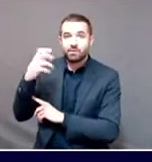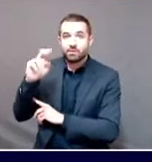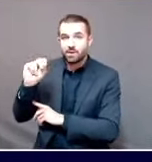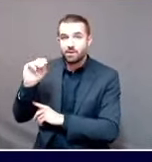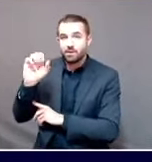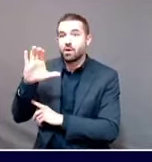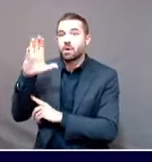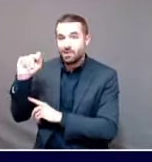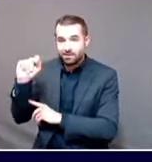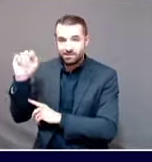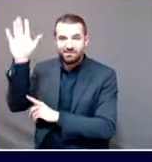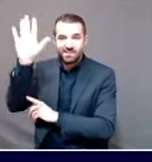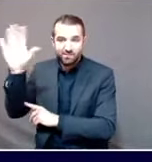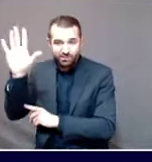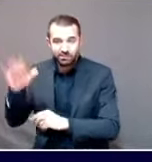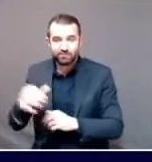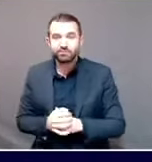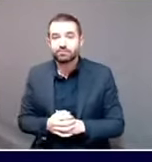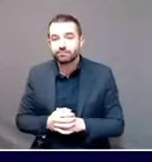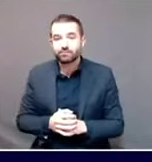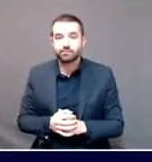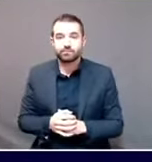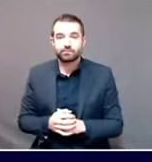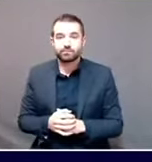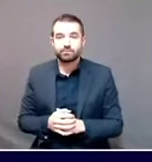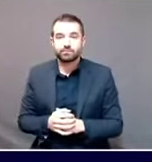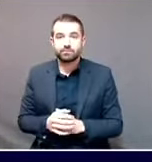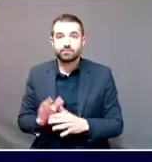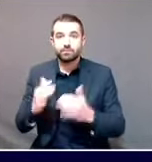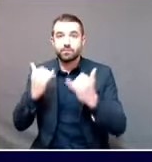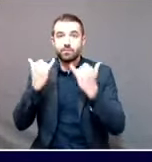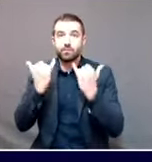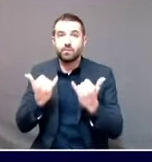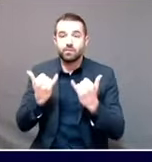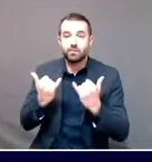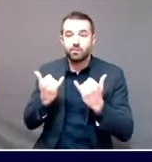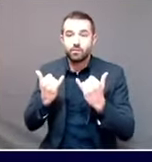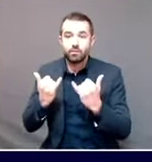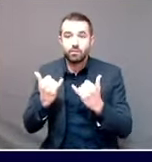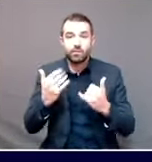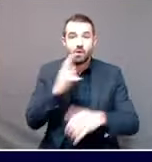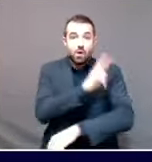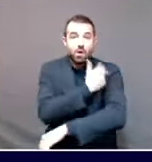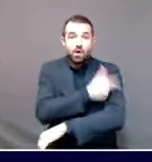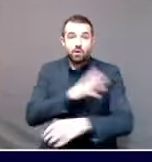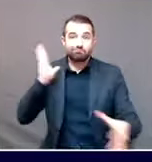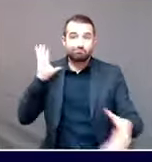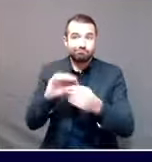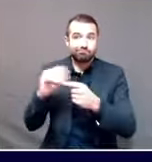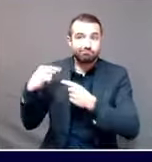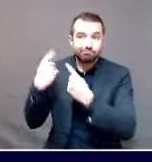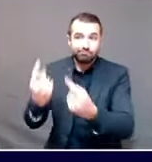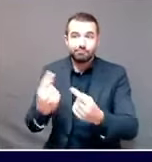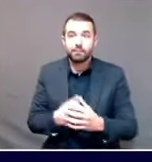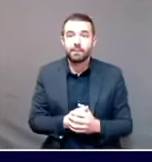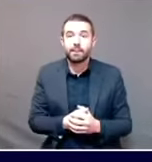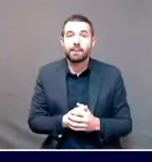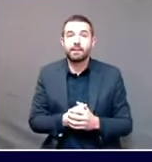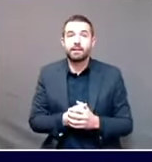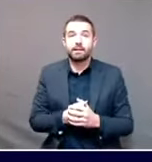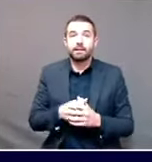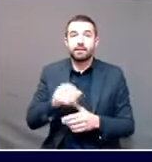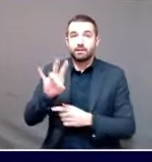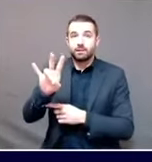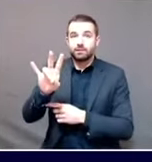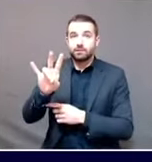Turning to hospitalization data, cumulatively throughout COVID-19, 751 Maine people